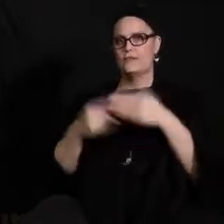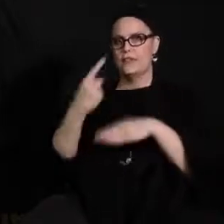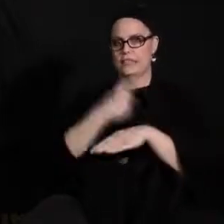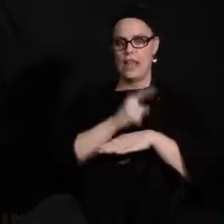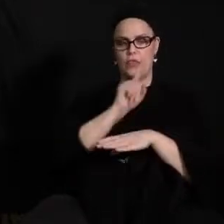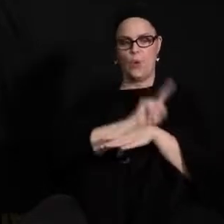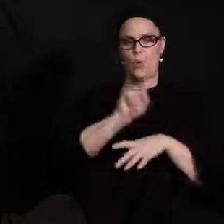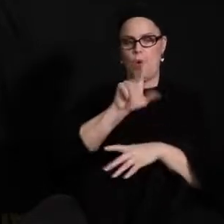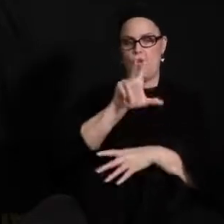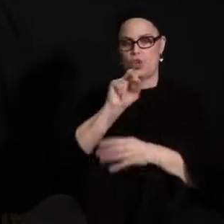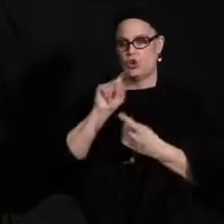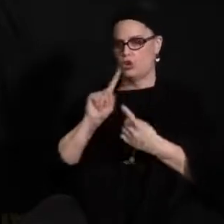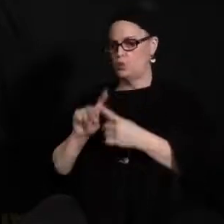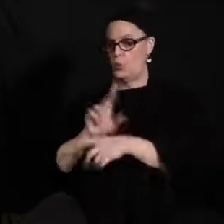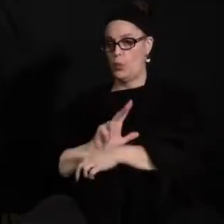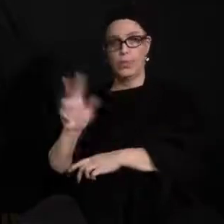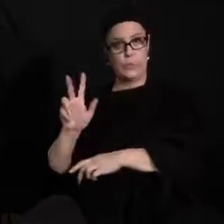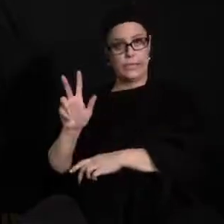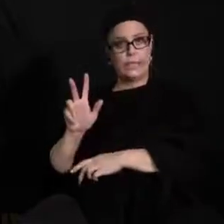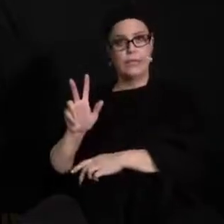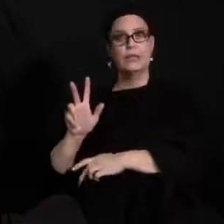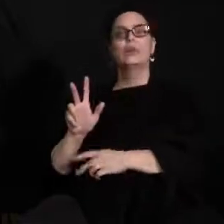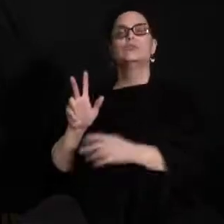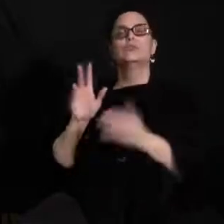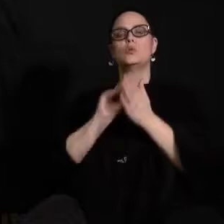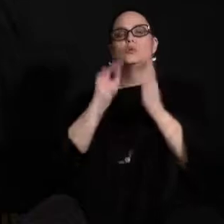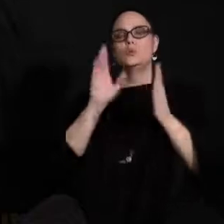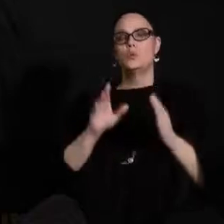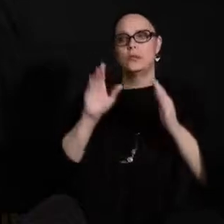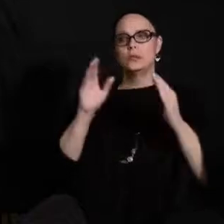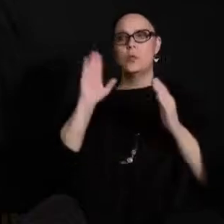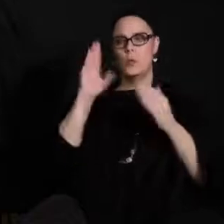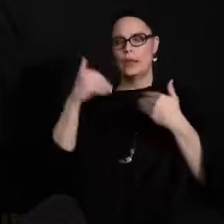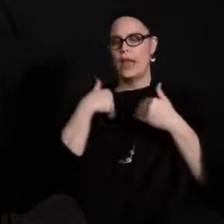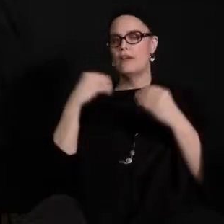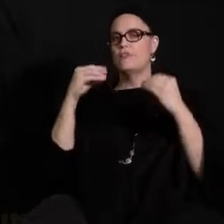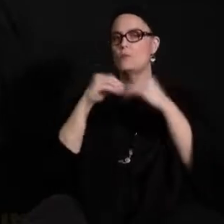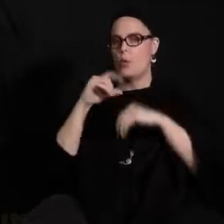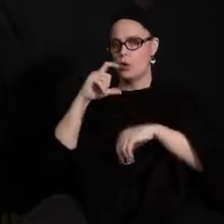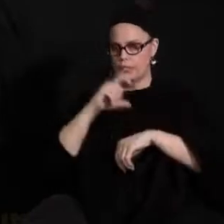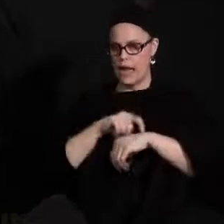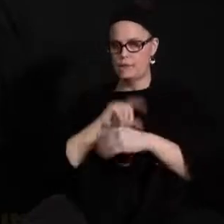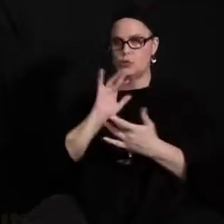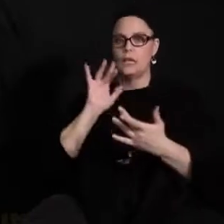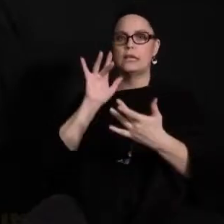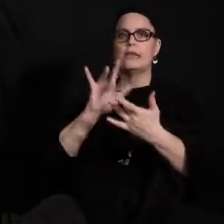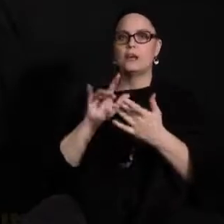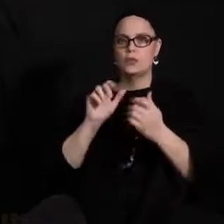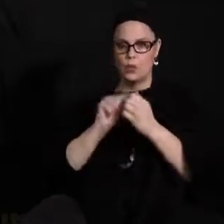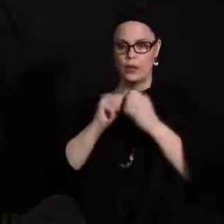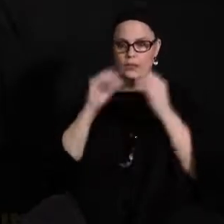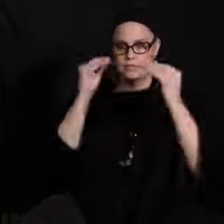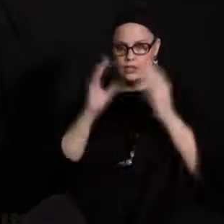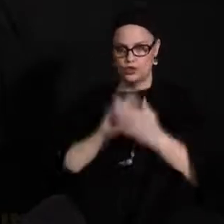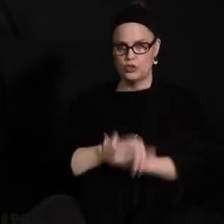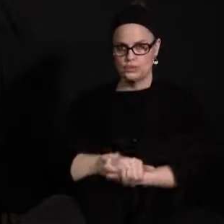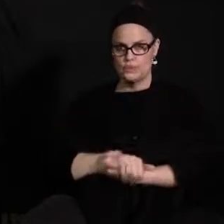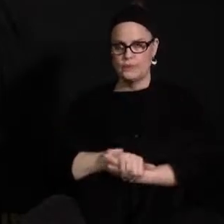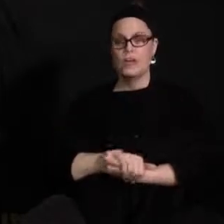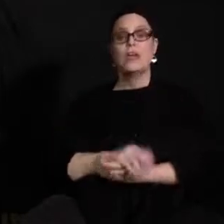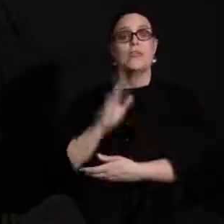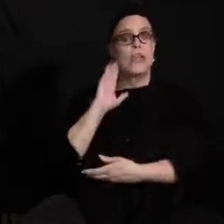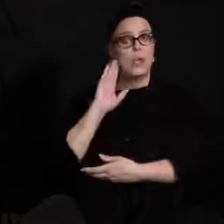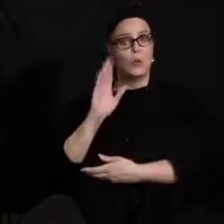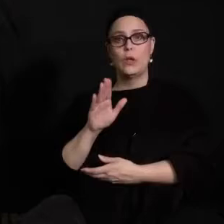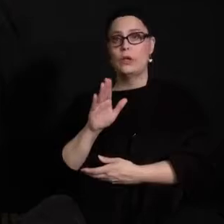so that students have more time to try to connect with more teachers if the need arise. And teachers are going to be sitting